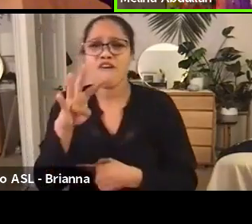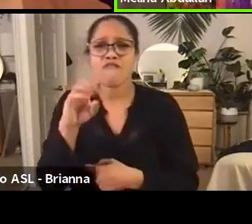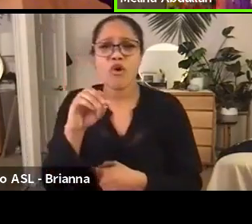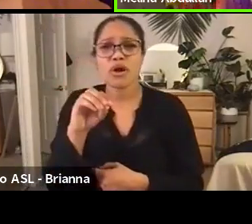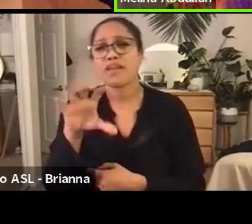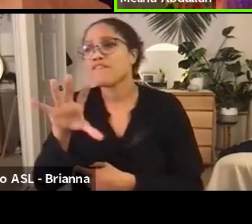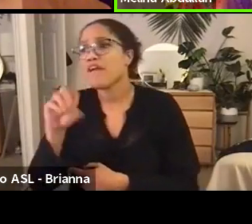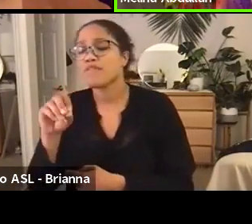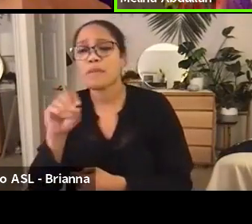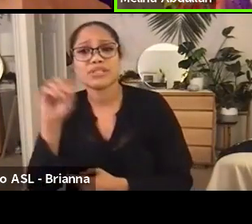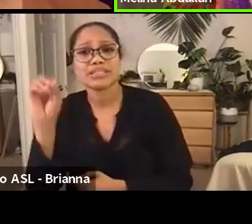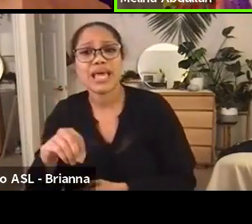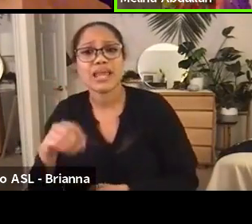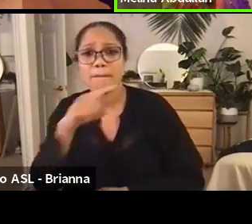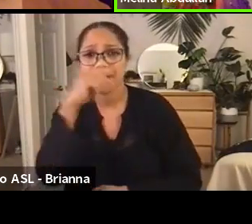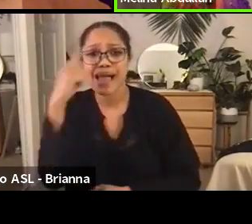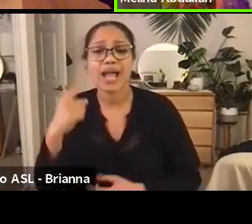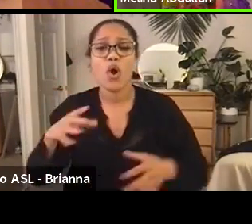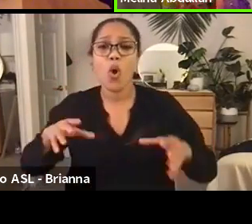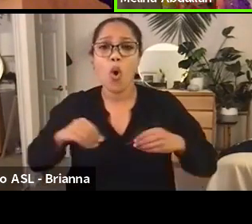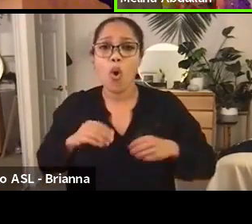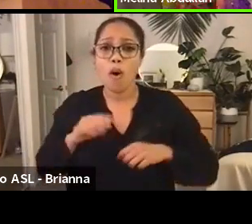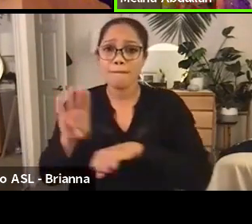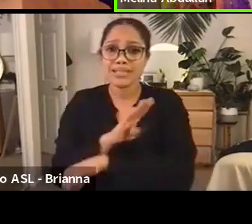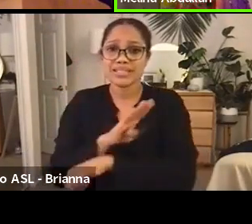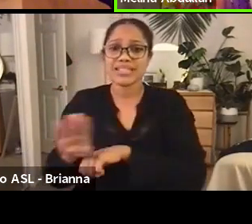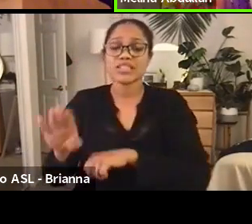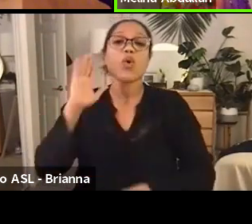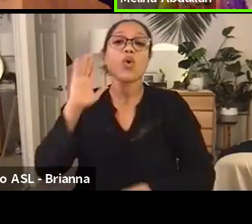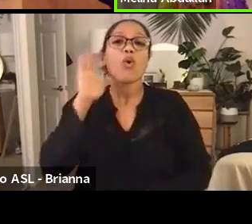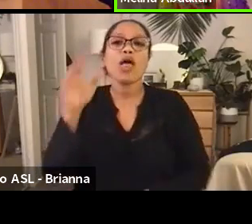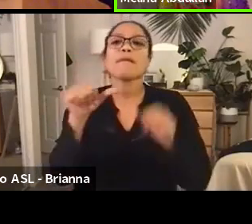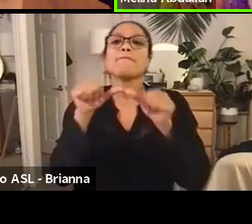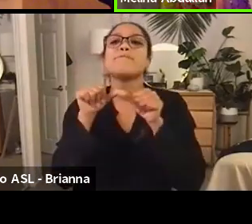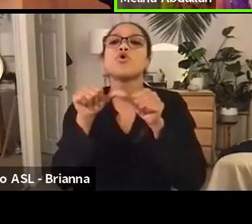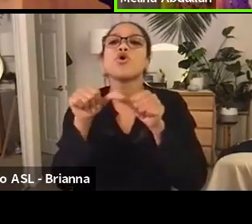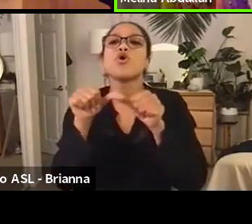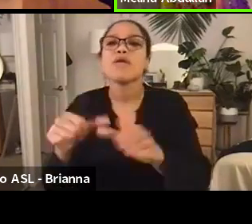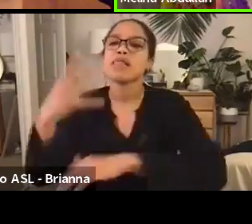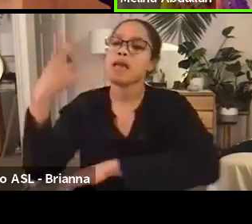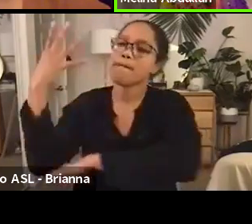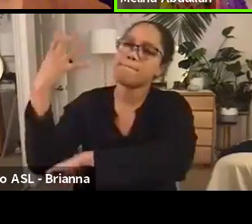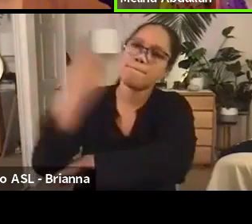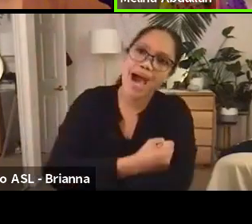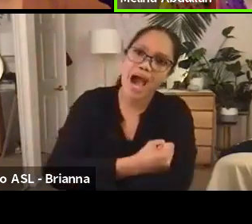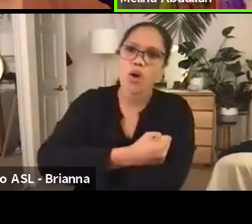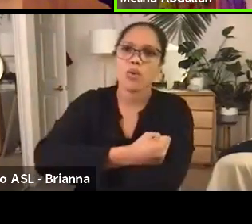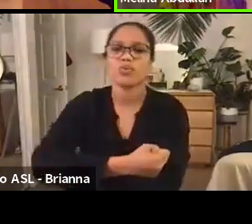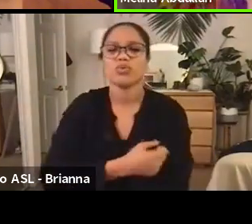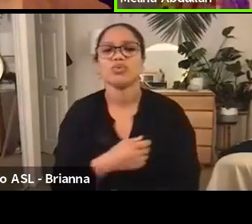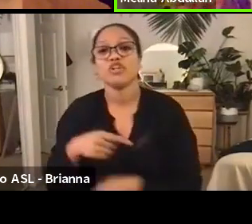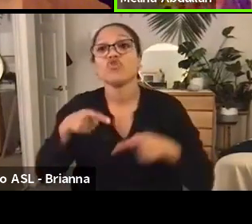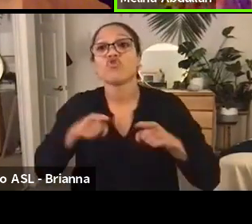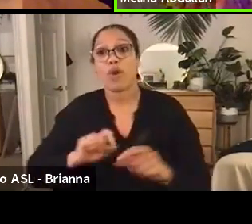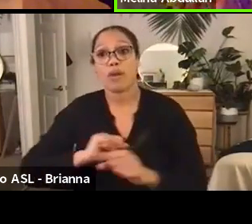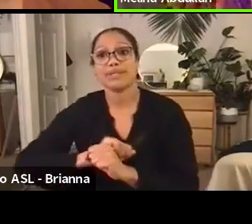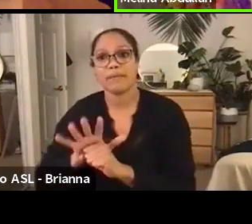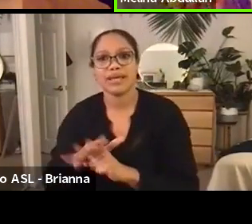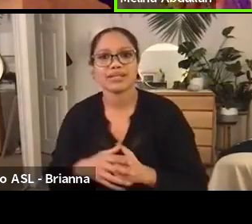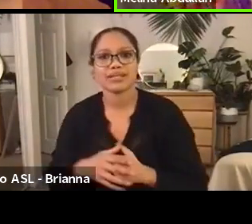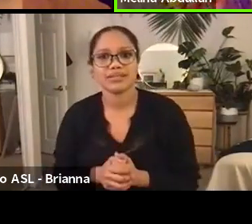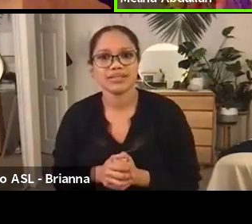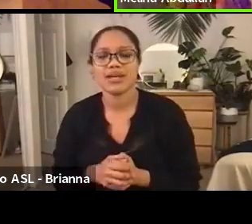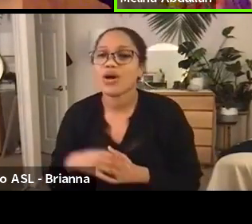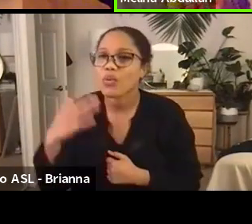businesses are projected to permanently fail, permanently go under in the midst of this pandemic, because there is a